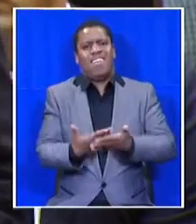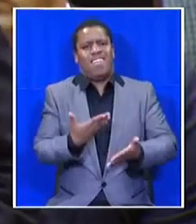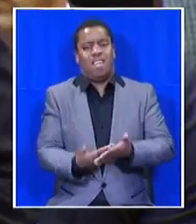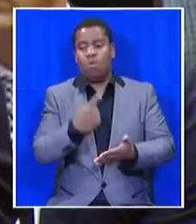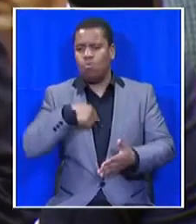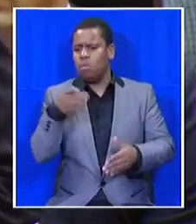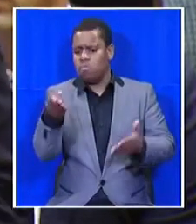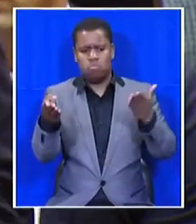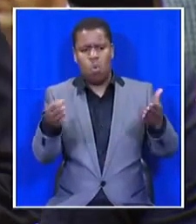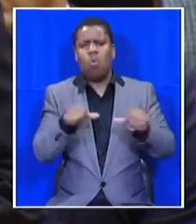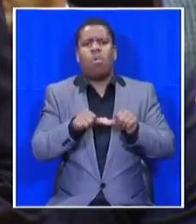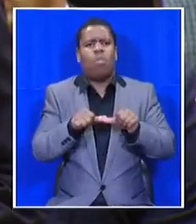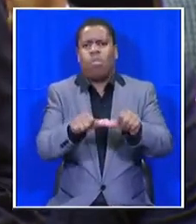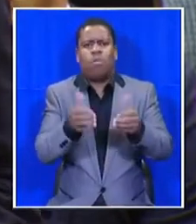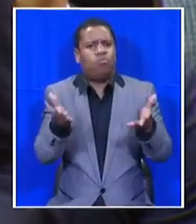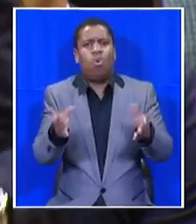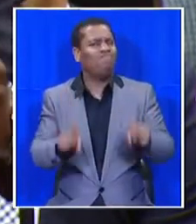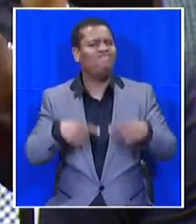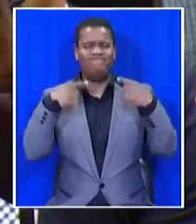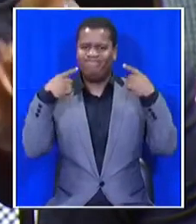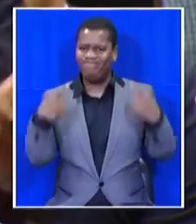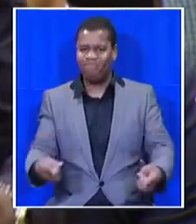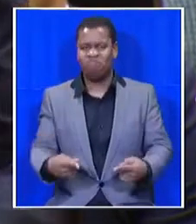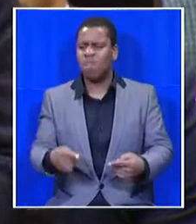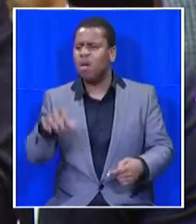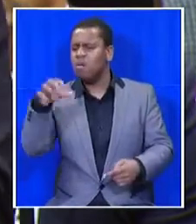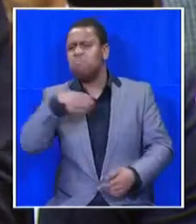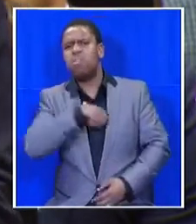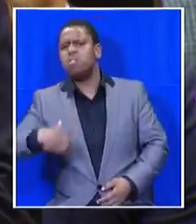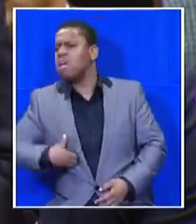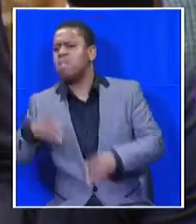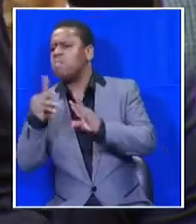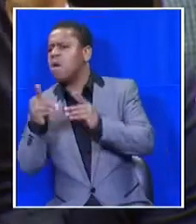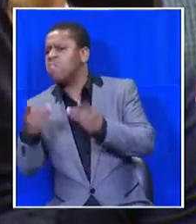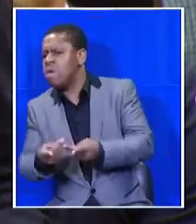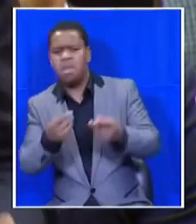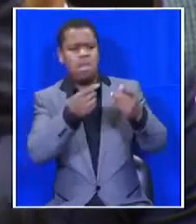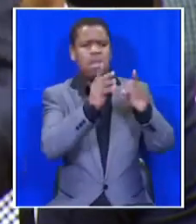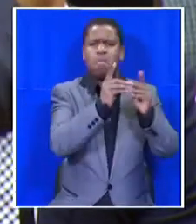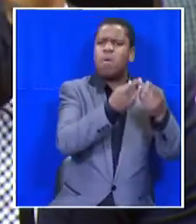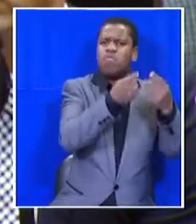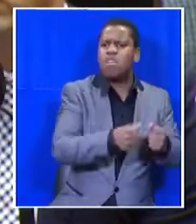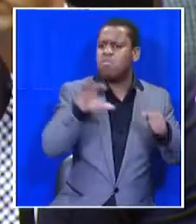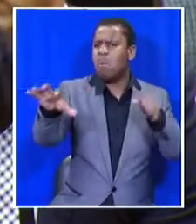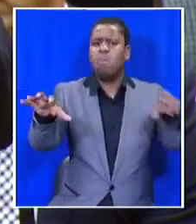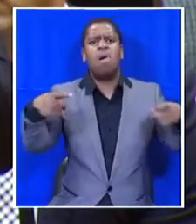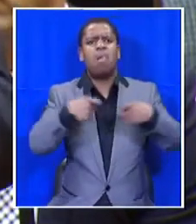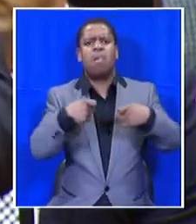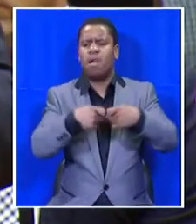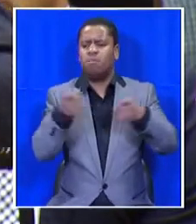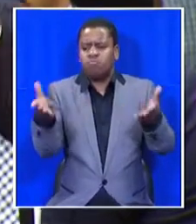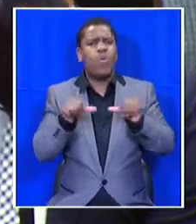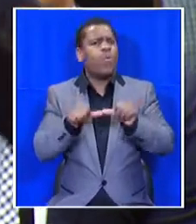can't continue an economic climate such as this war. The war between the Presidency and Treasury can't carry on. So, how are we going to